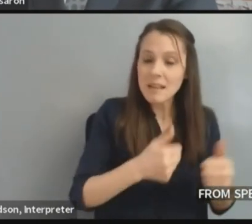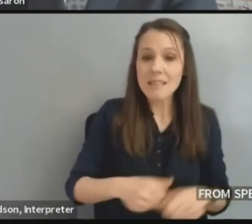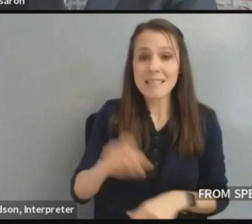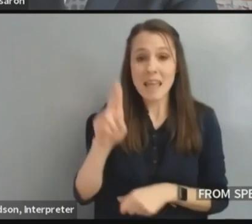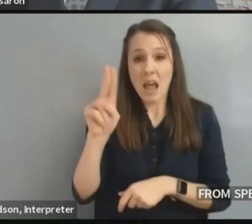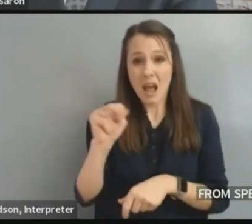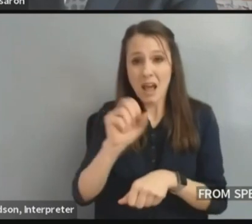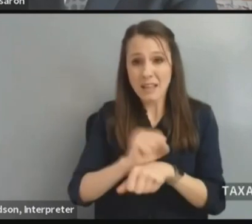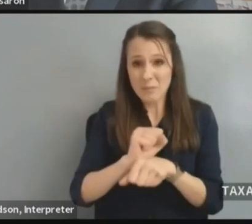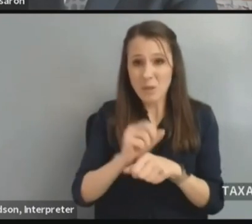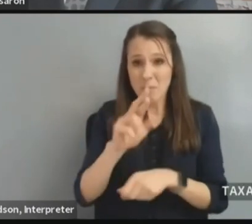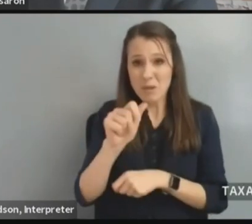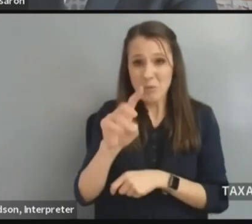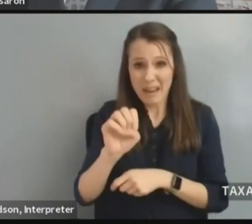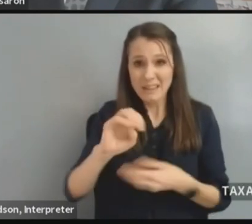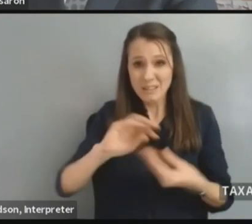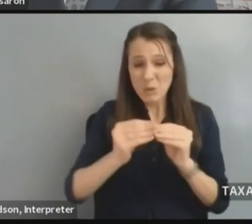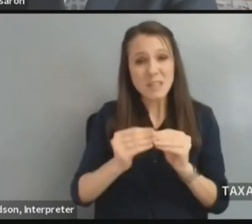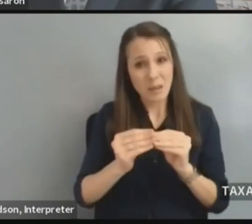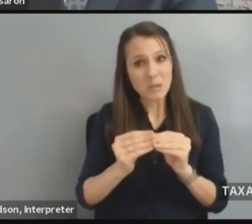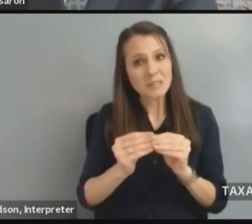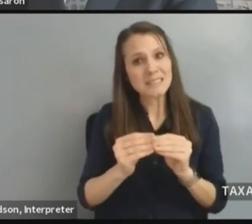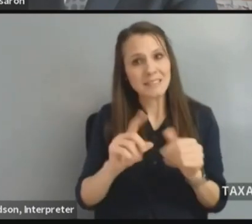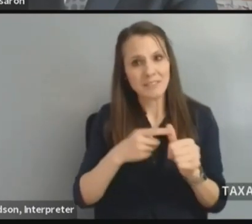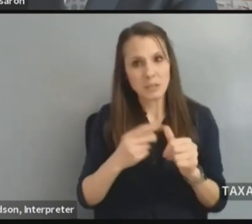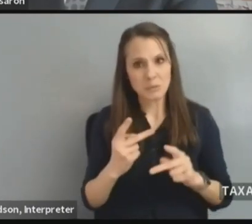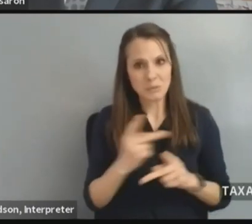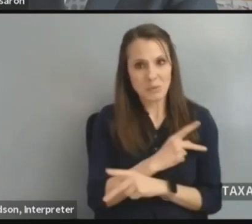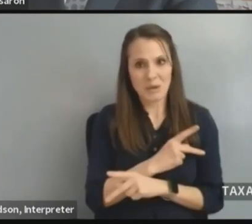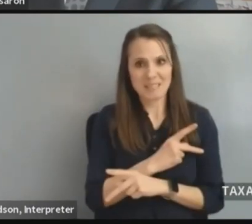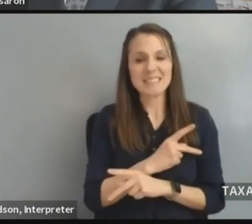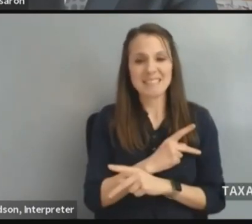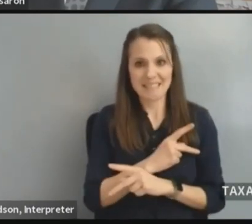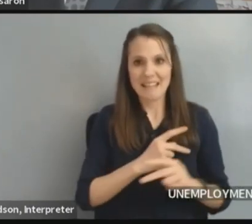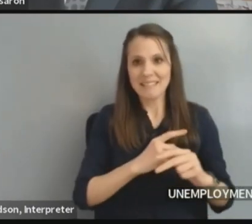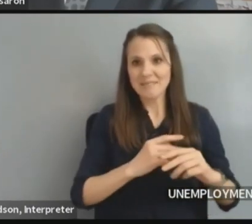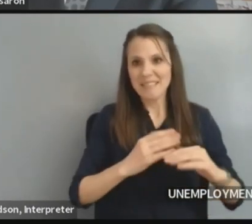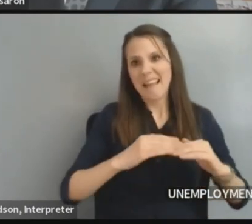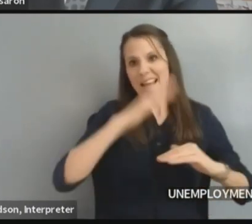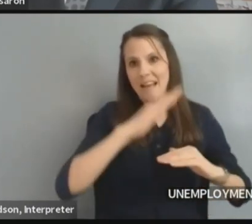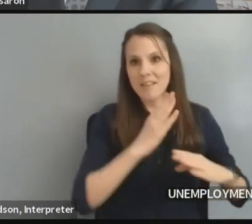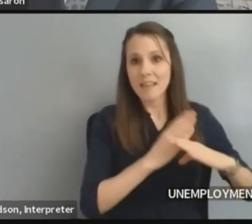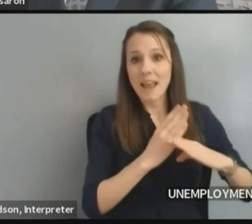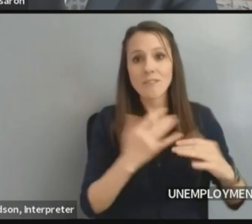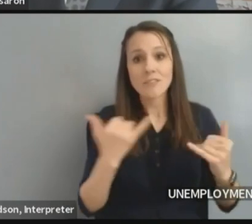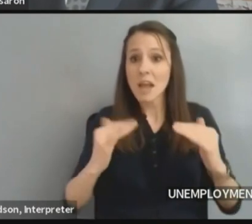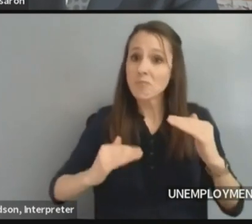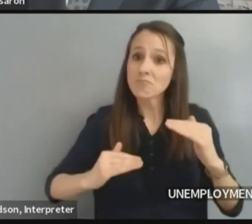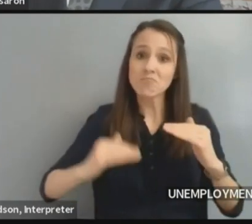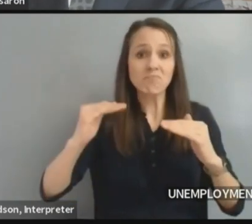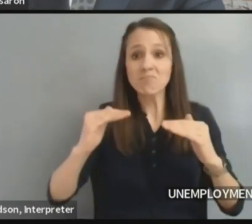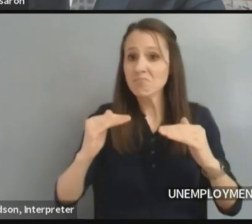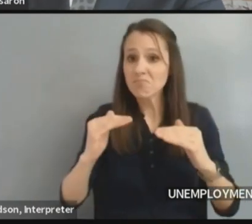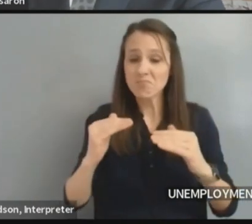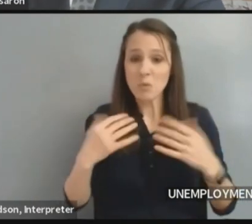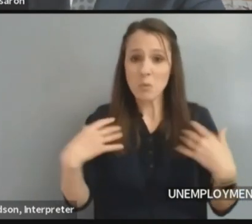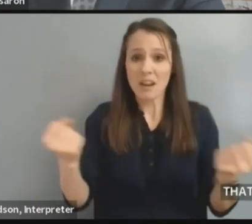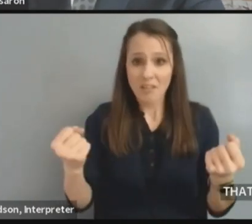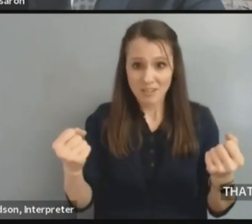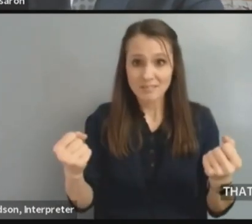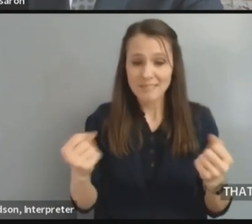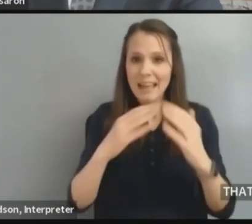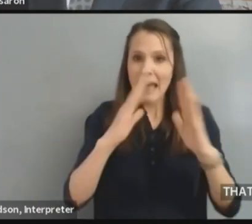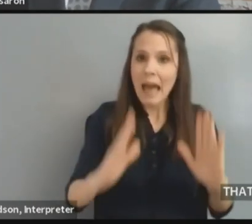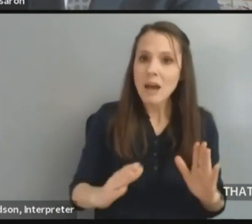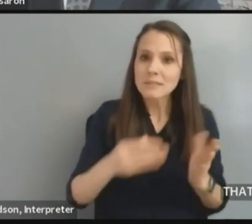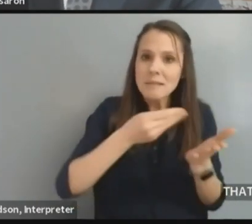than the U.S. rate, but has recovered at a faster rate and is now keeping pace with U.S. averages. And the housing market has been strong.